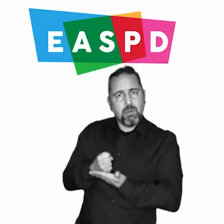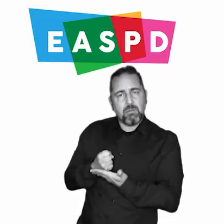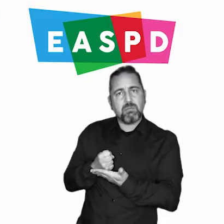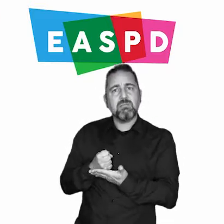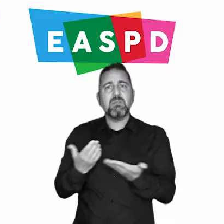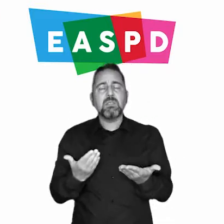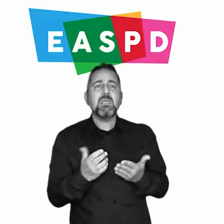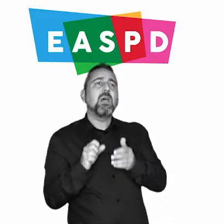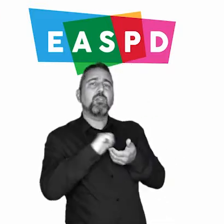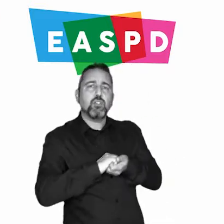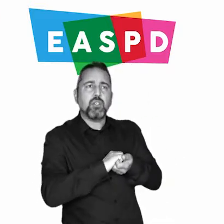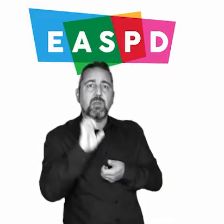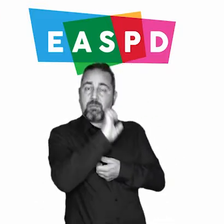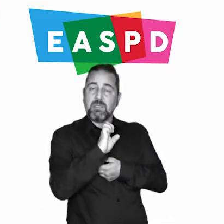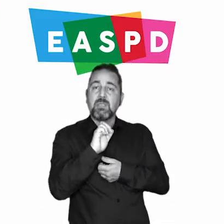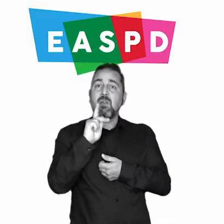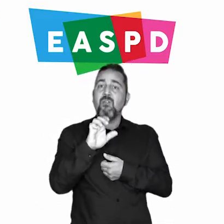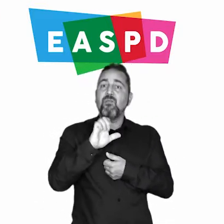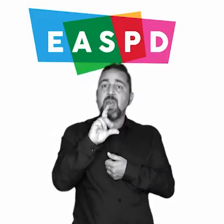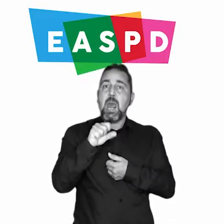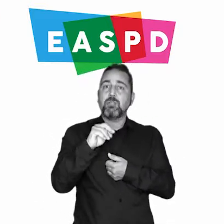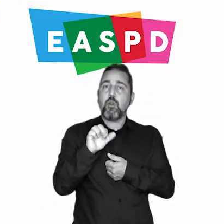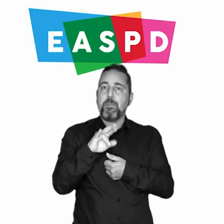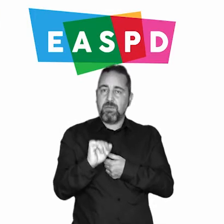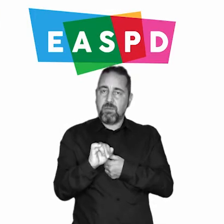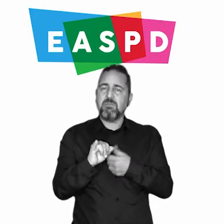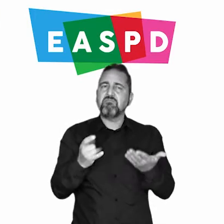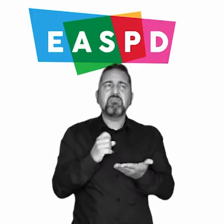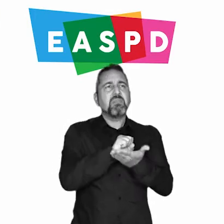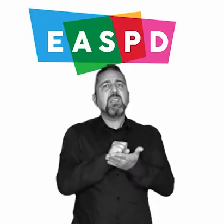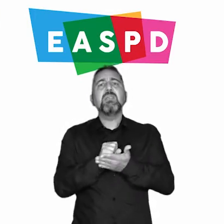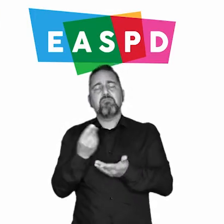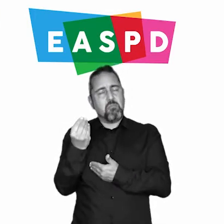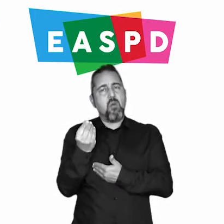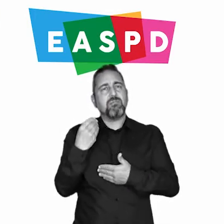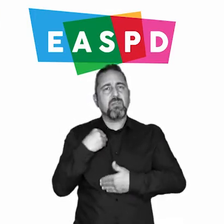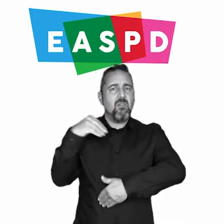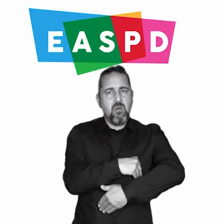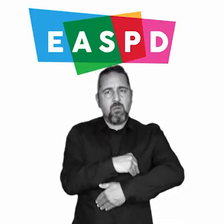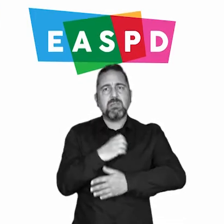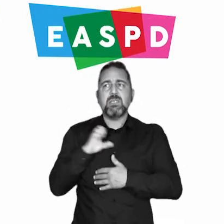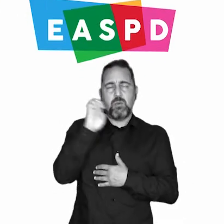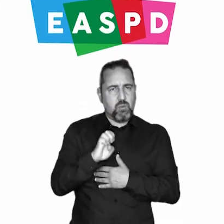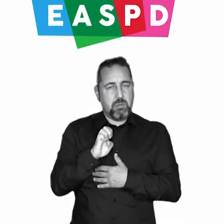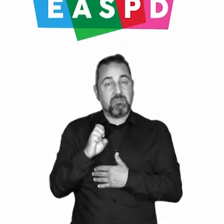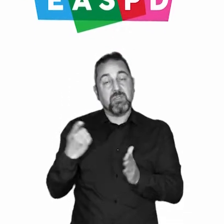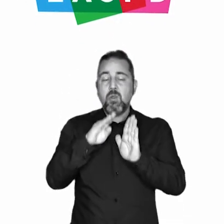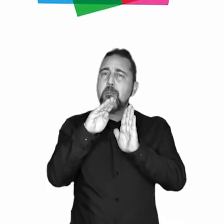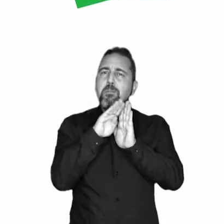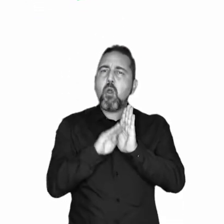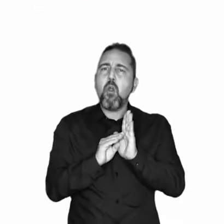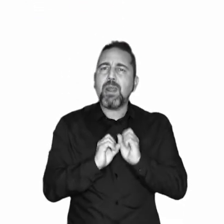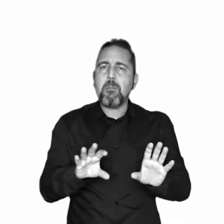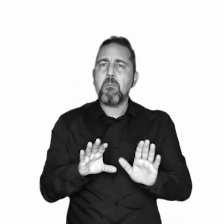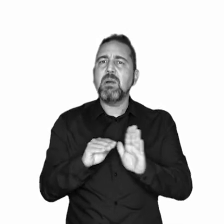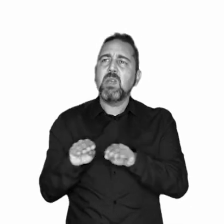Forum, Philanthropy Europe Association and Social Economy Europe. Accessibilitech has received funding from the European Union under